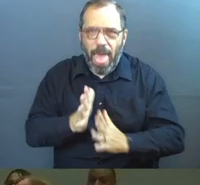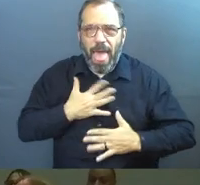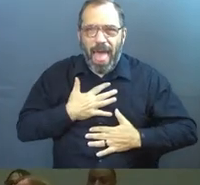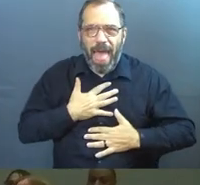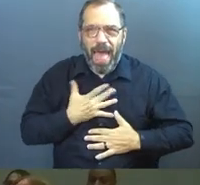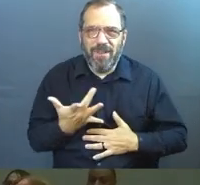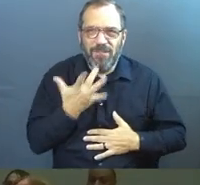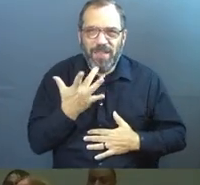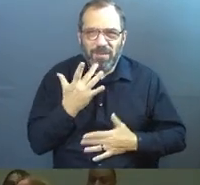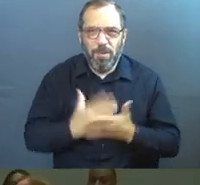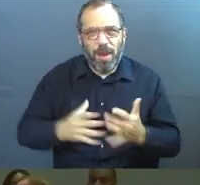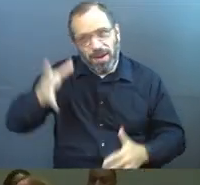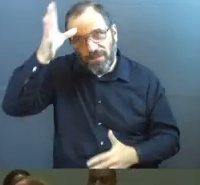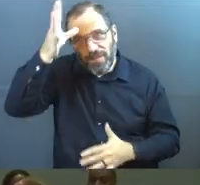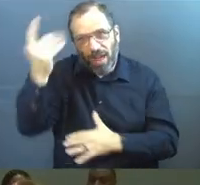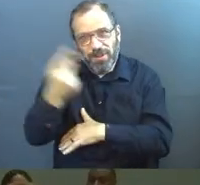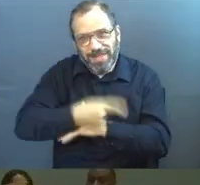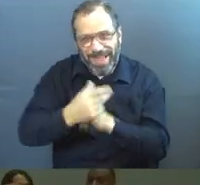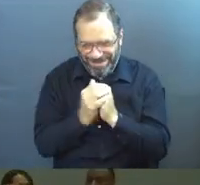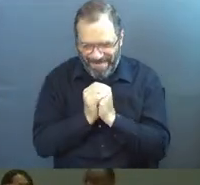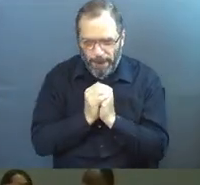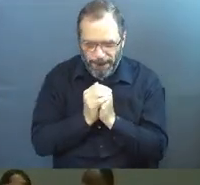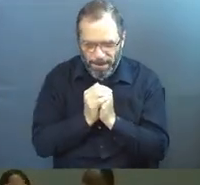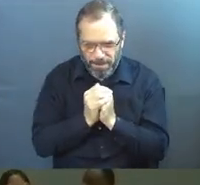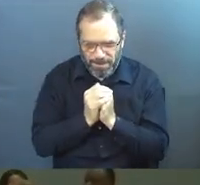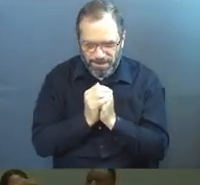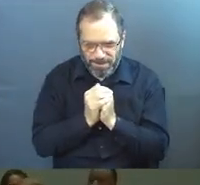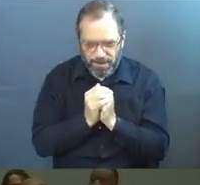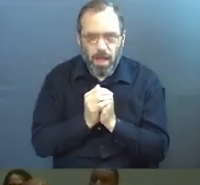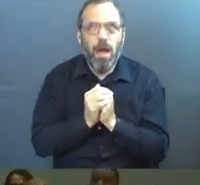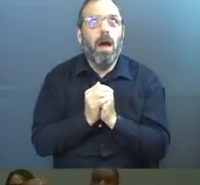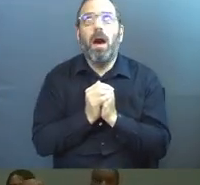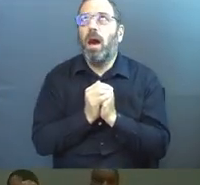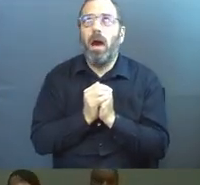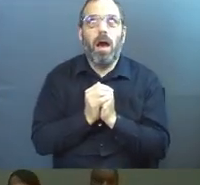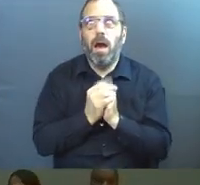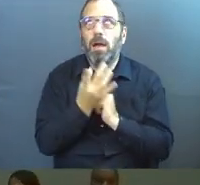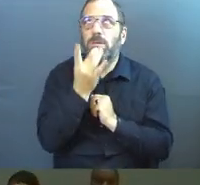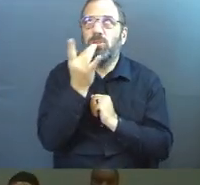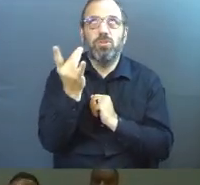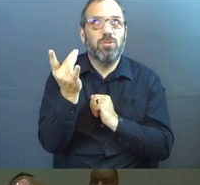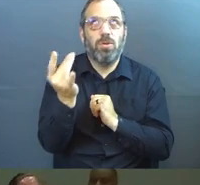This is my favorite part of Father's Day right here. So, so good.